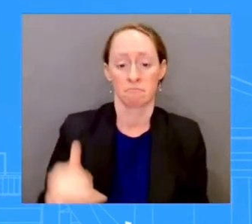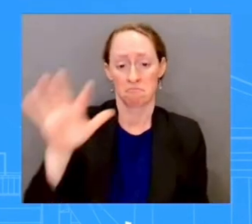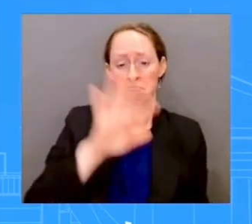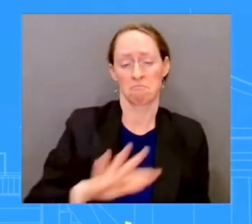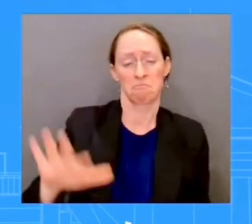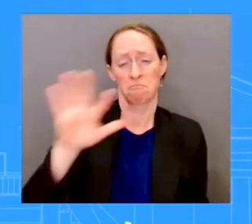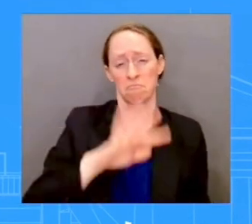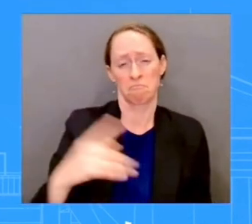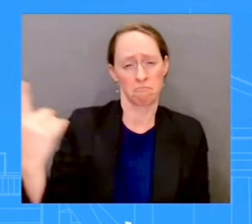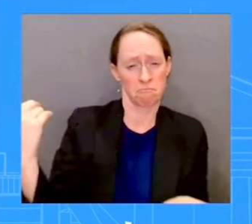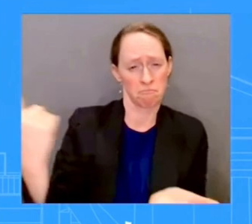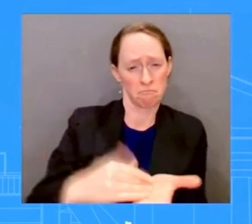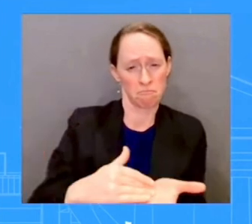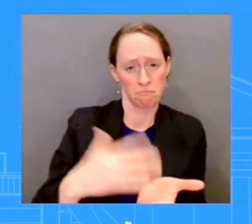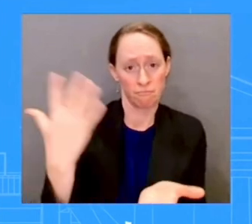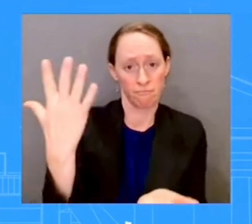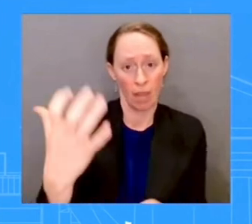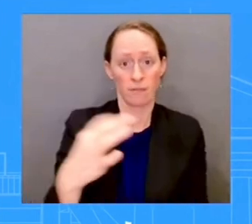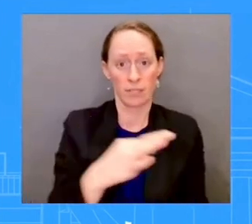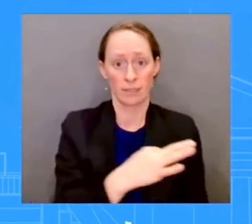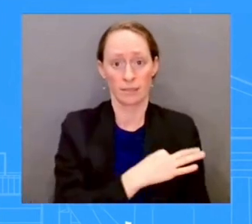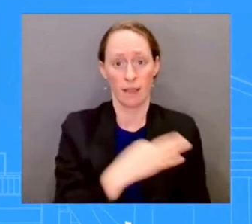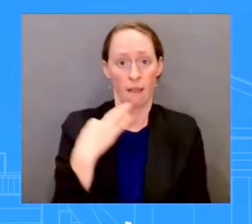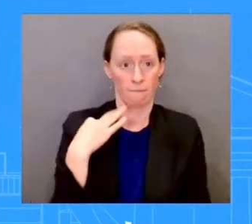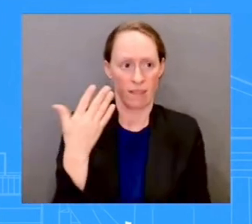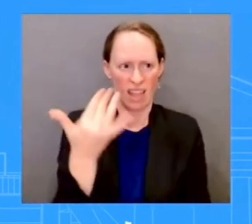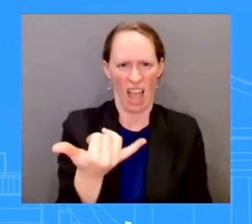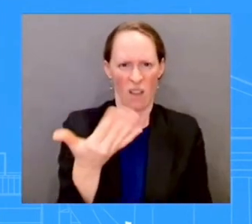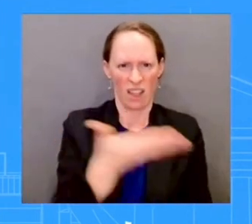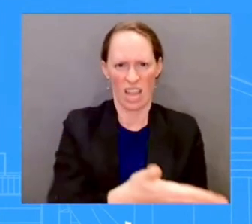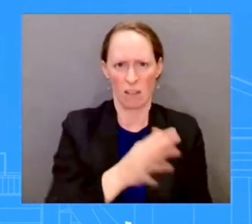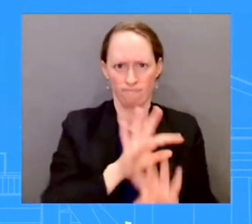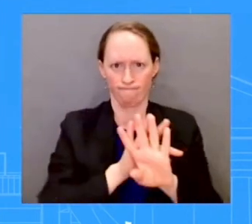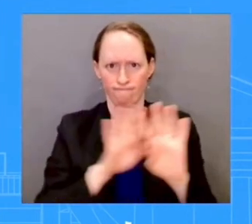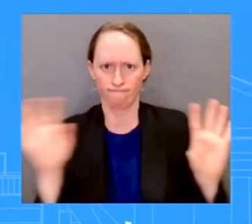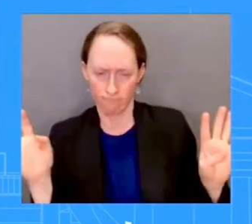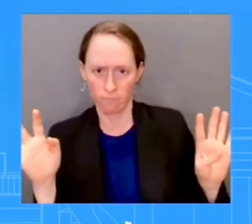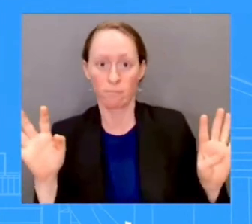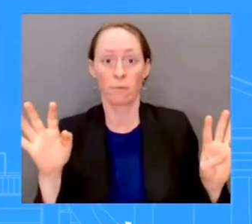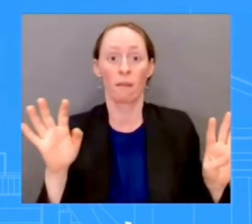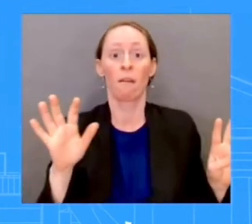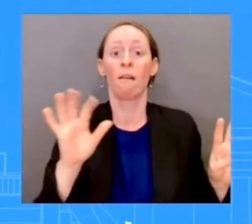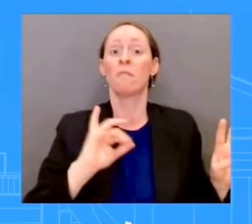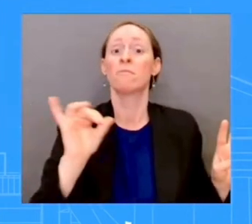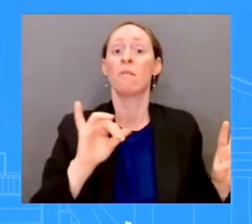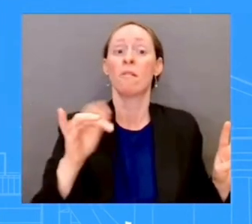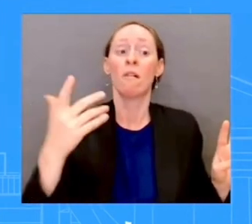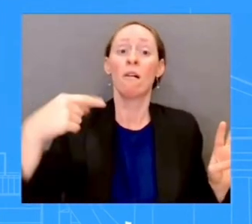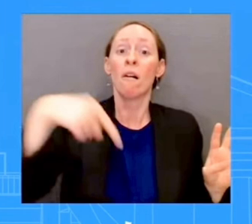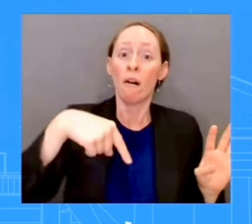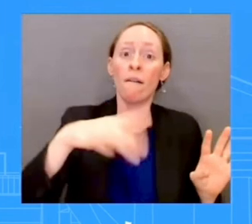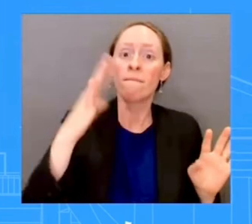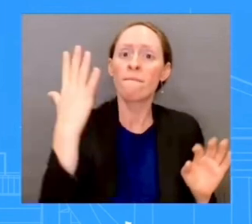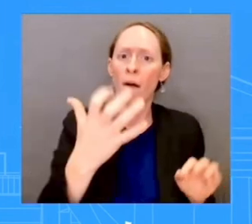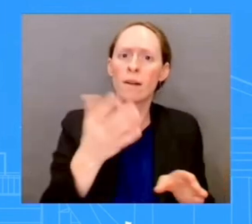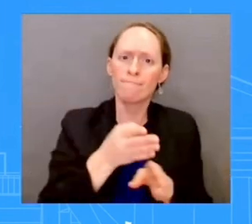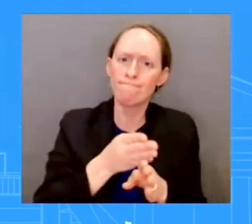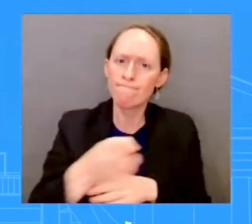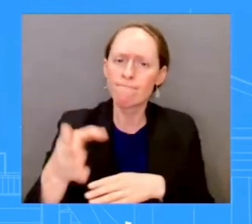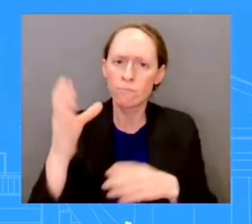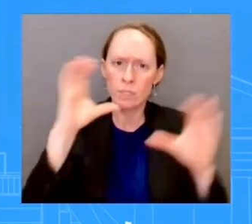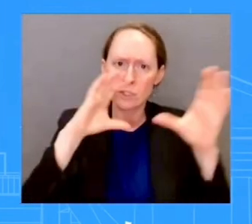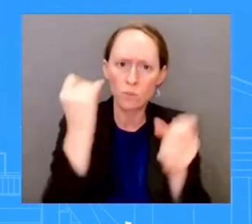This includes over 500 urban search and rescue personnel who were there ready to save lives and help people get to safety.